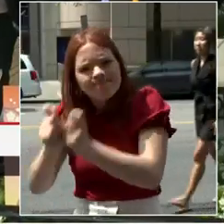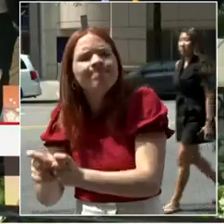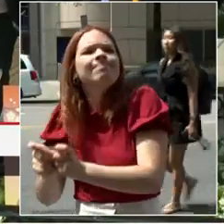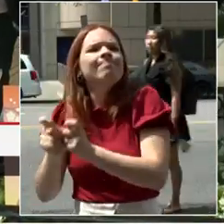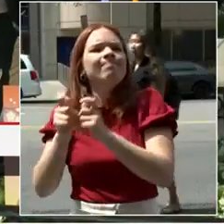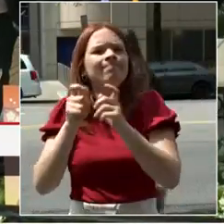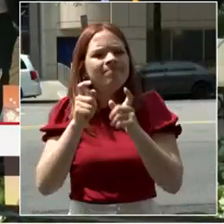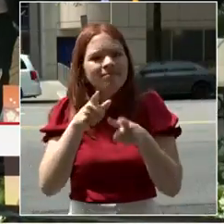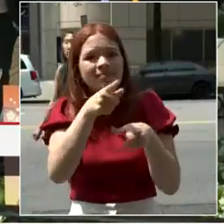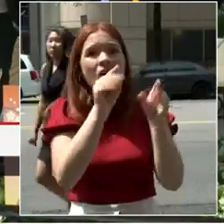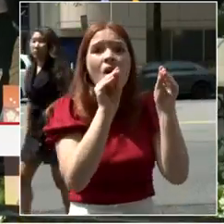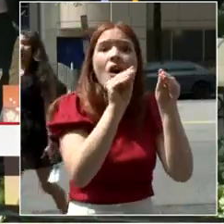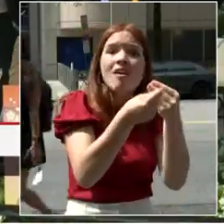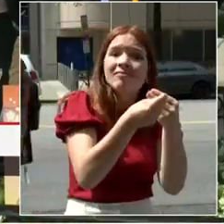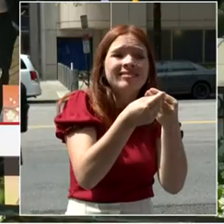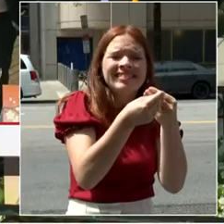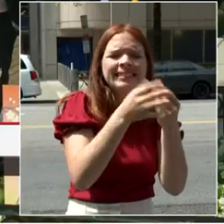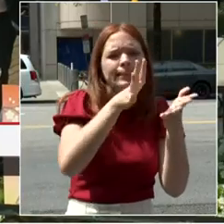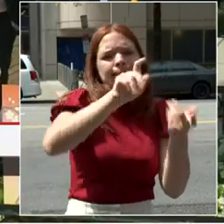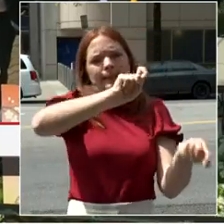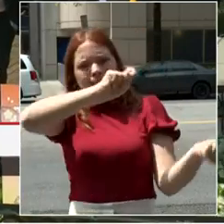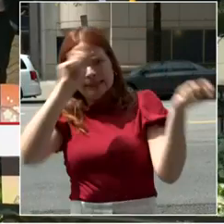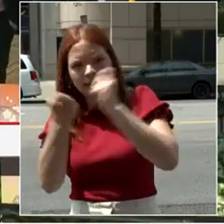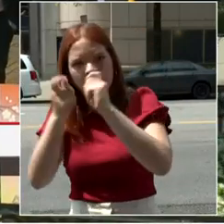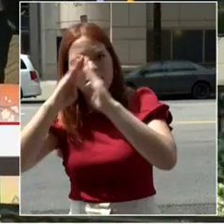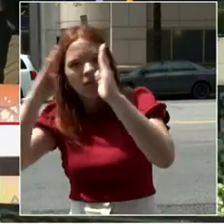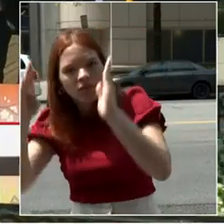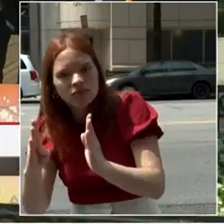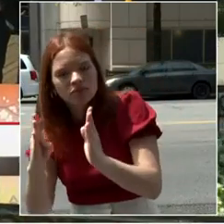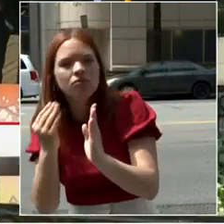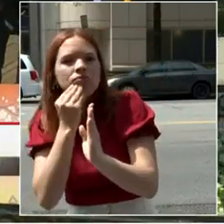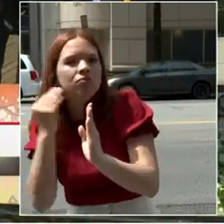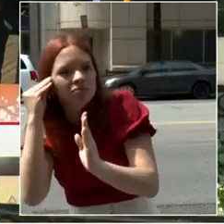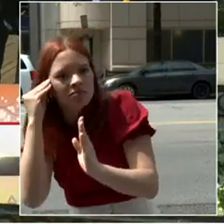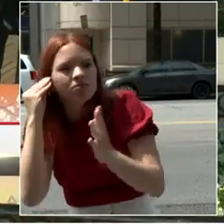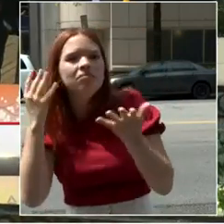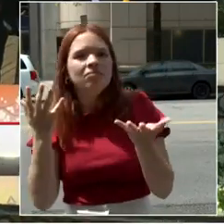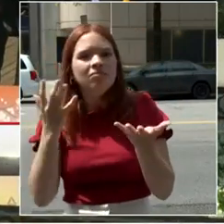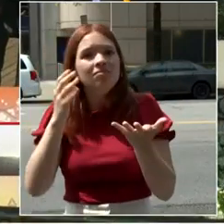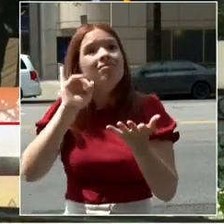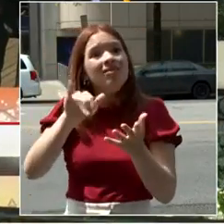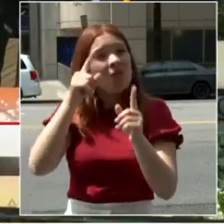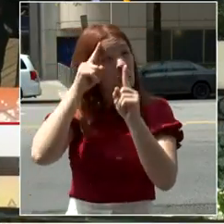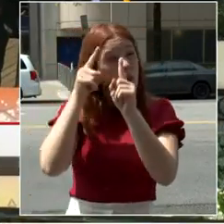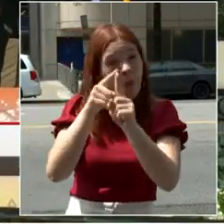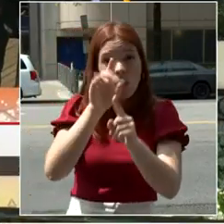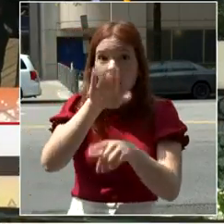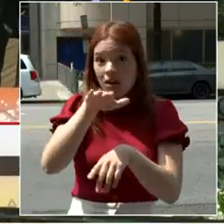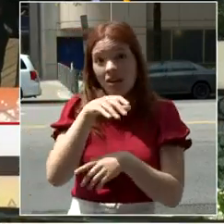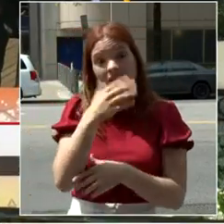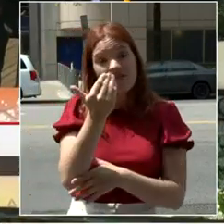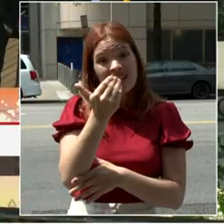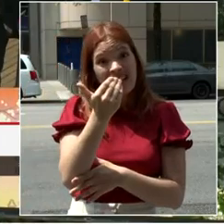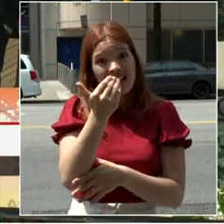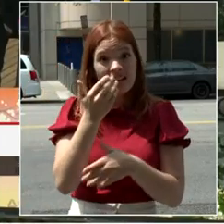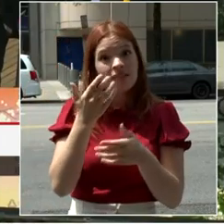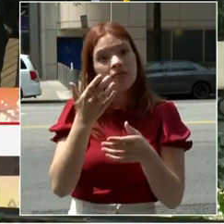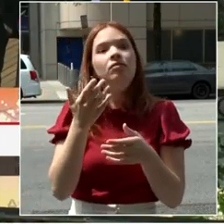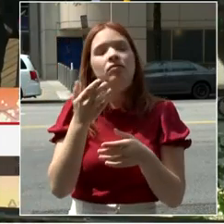us 90% towards our goal of 15,000 new downtown residences by